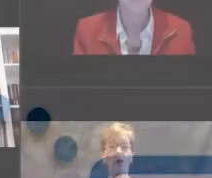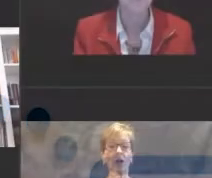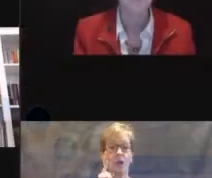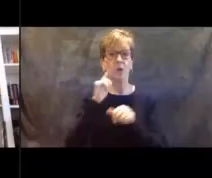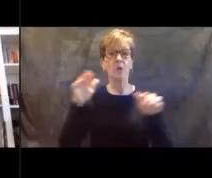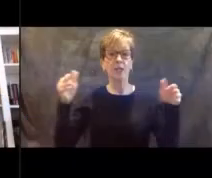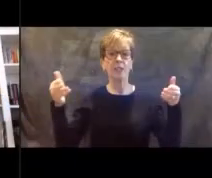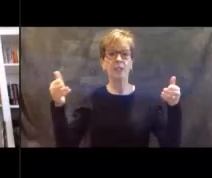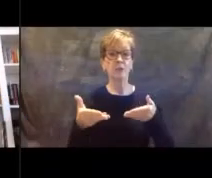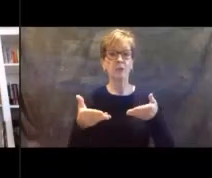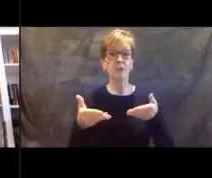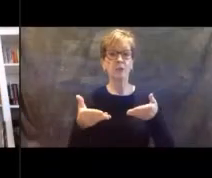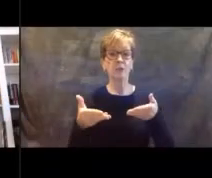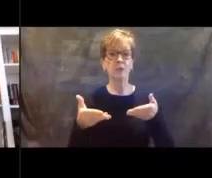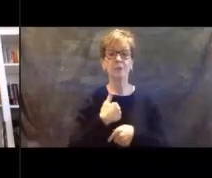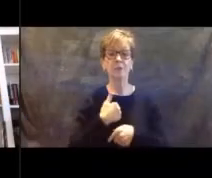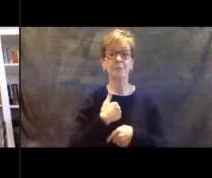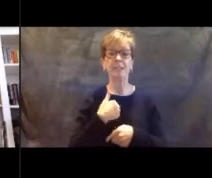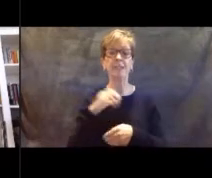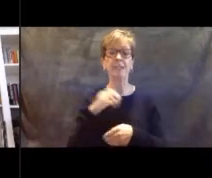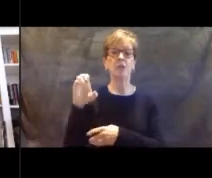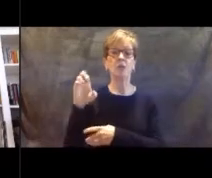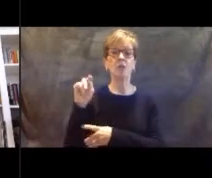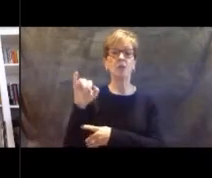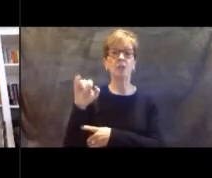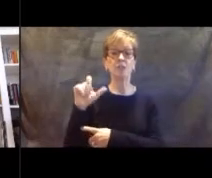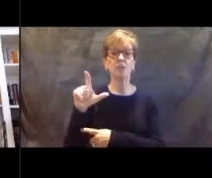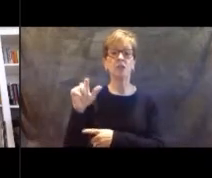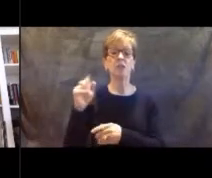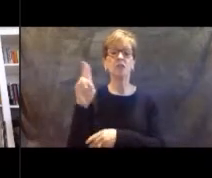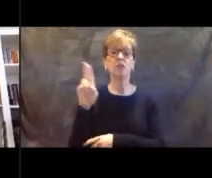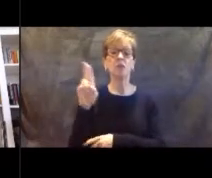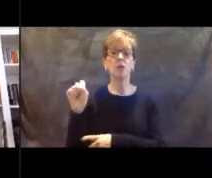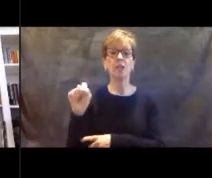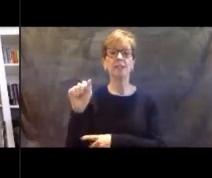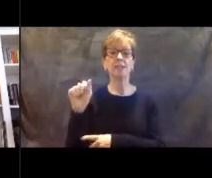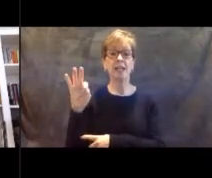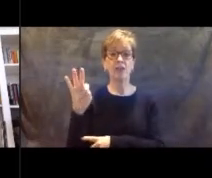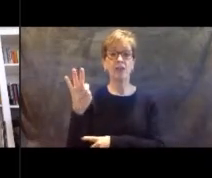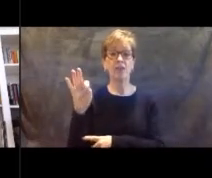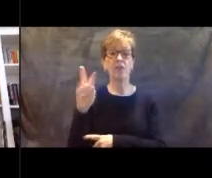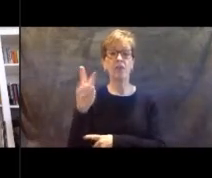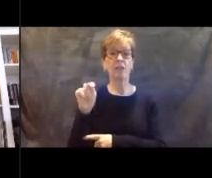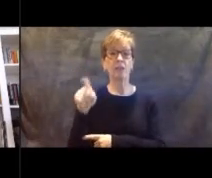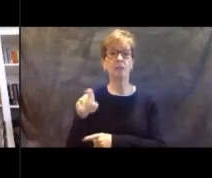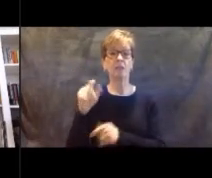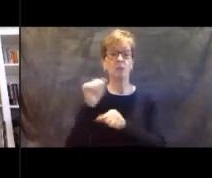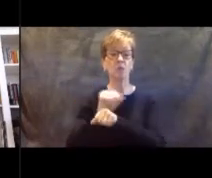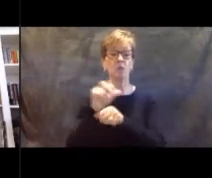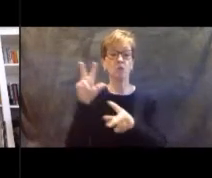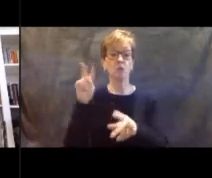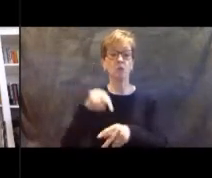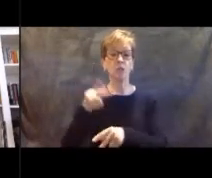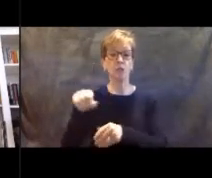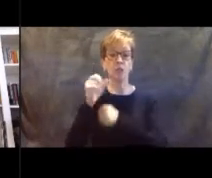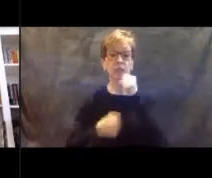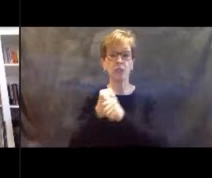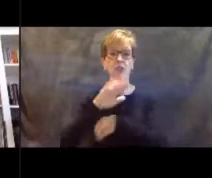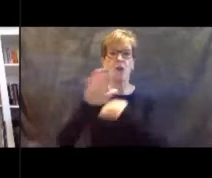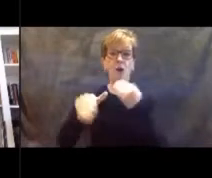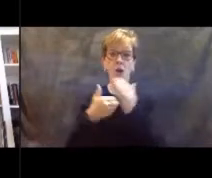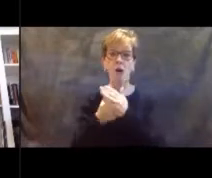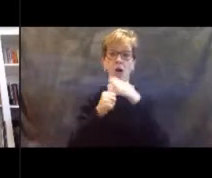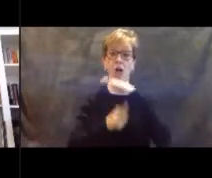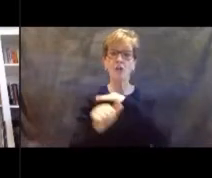So Crystal is a U.S. Air Force veteran with 22 years of teaching experience, all in alternative education. In